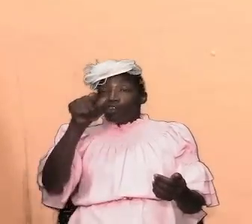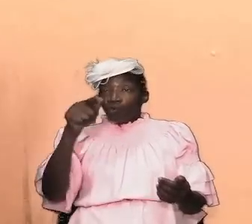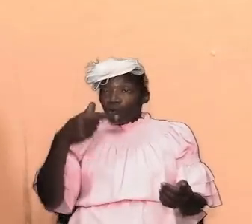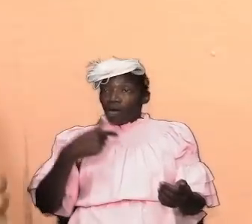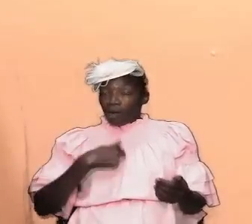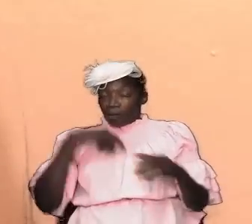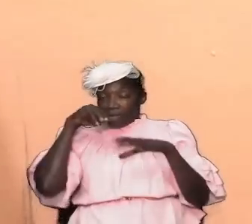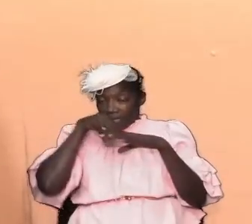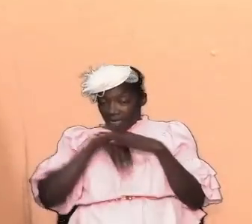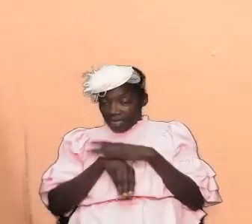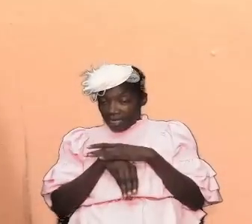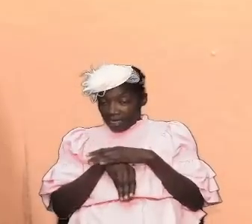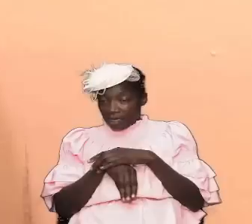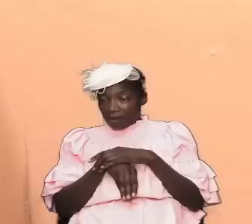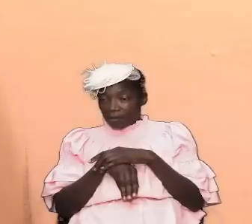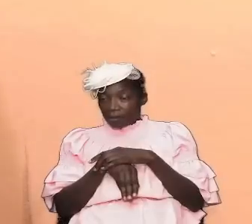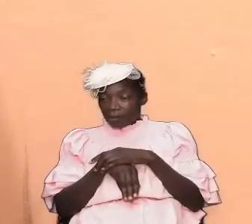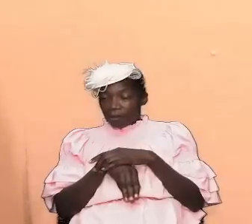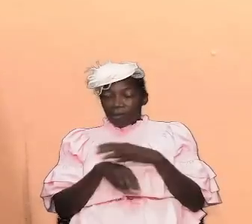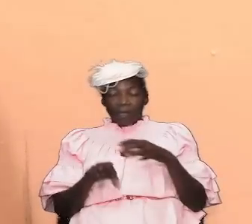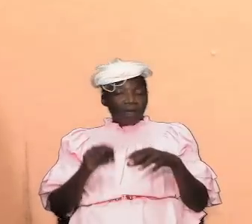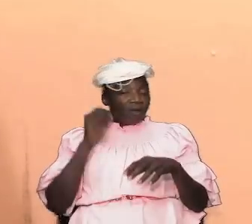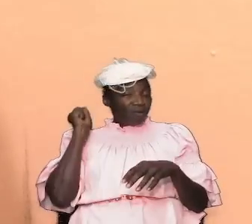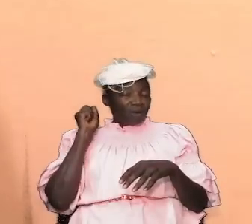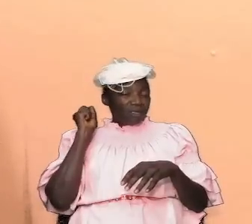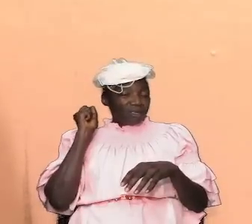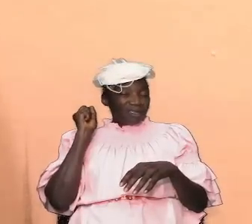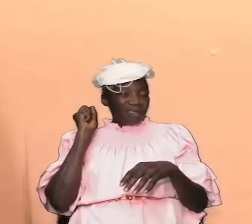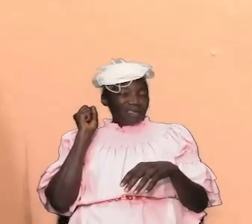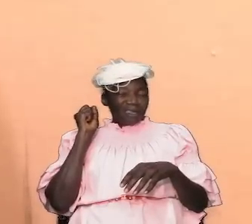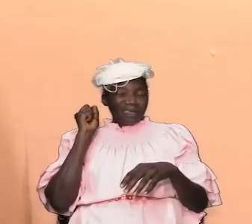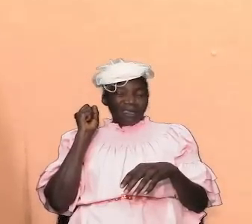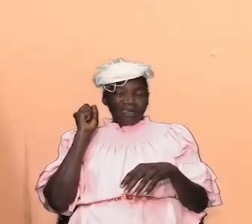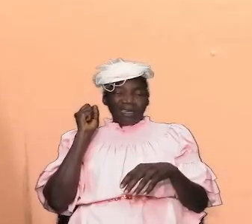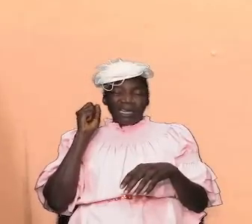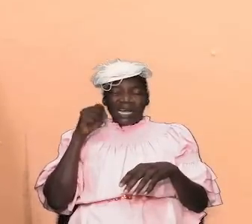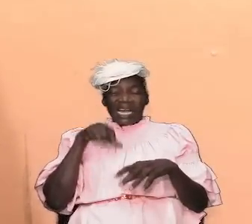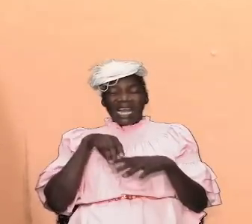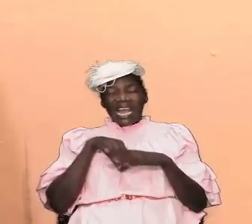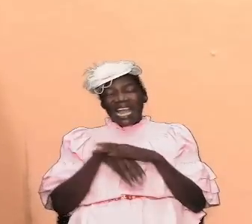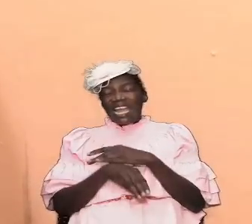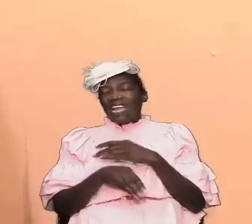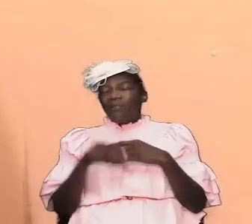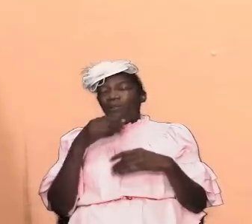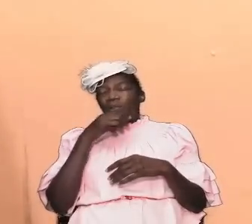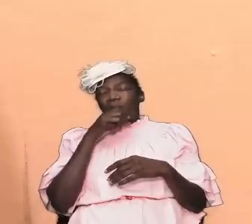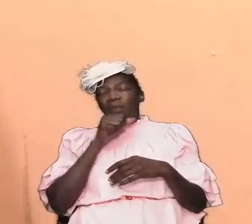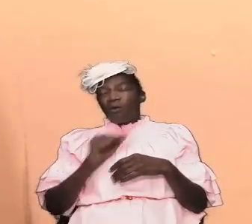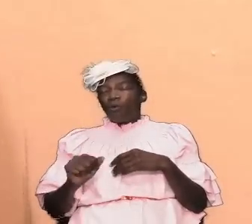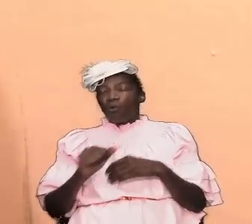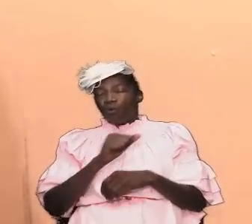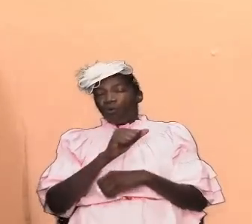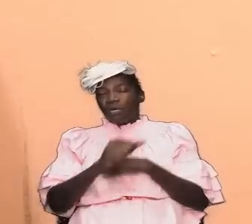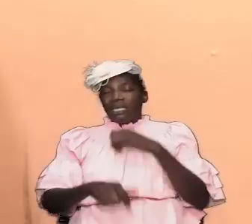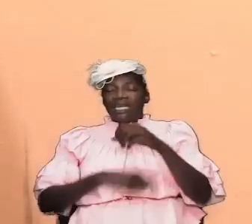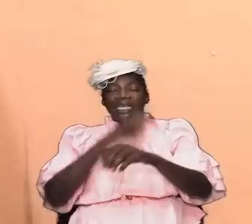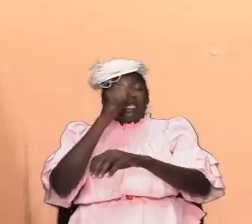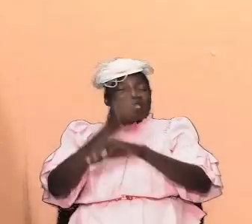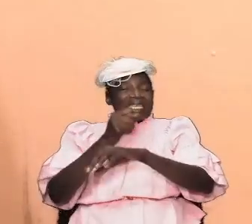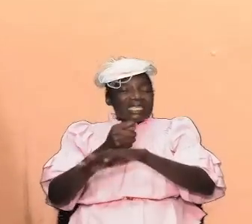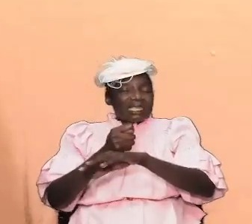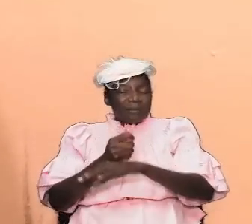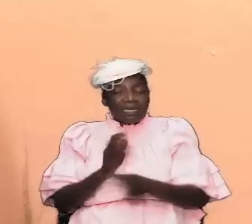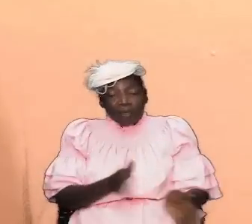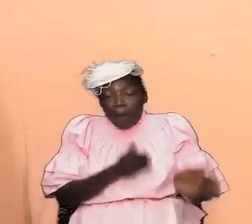in that we are a part of was prefigured in the old testament it was planned it was in the